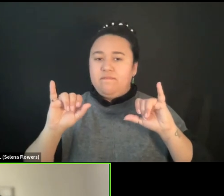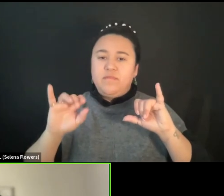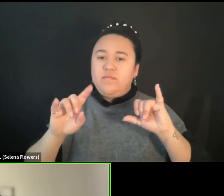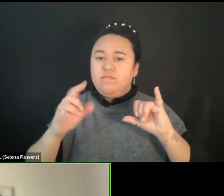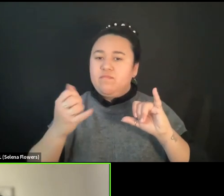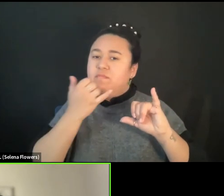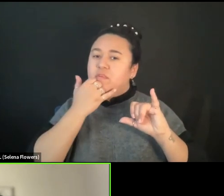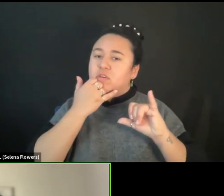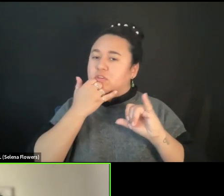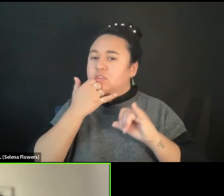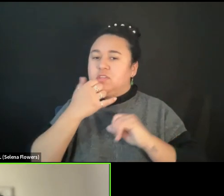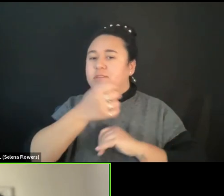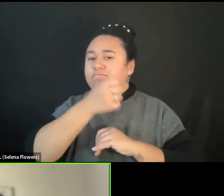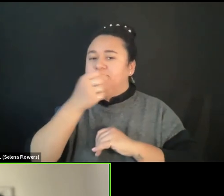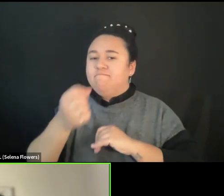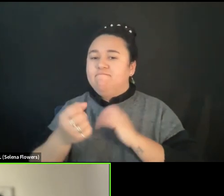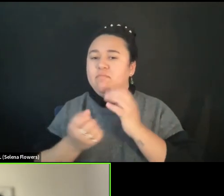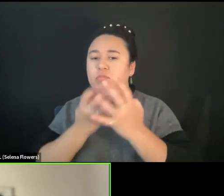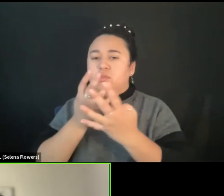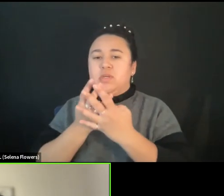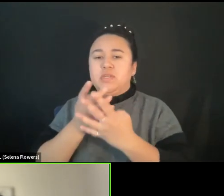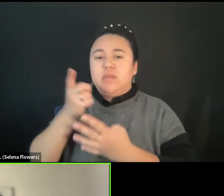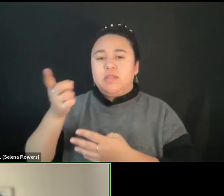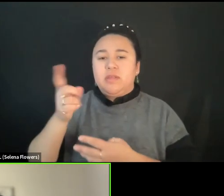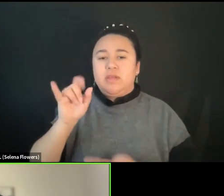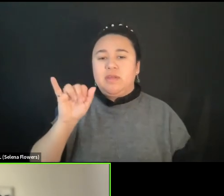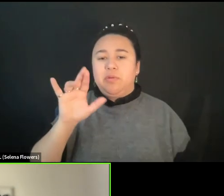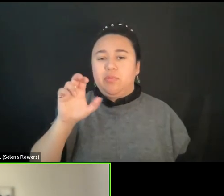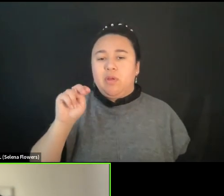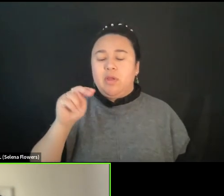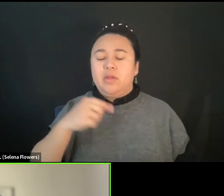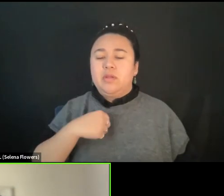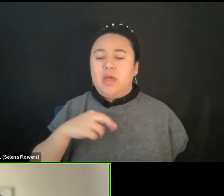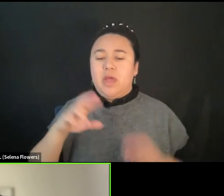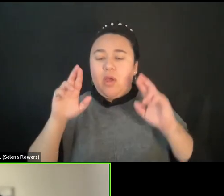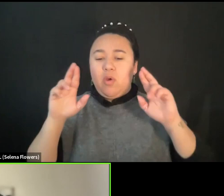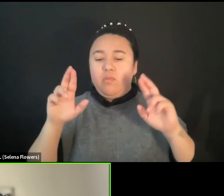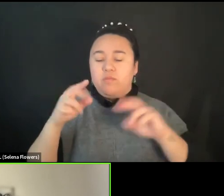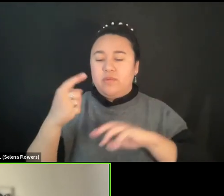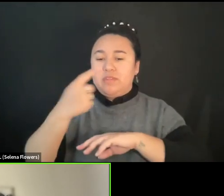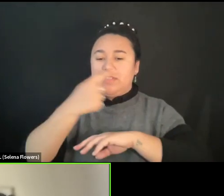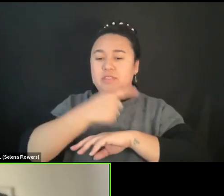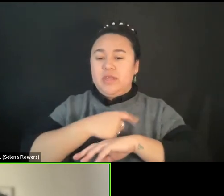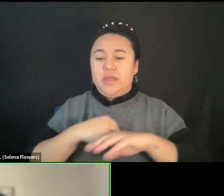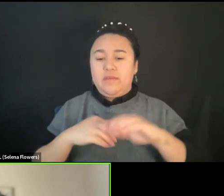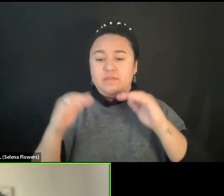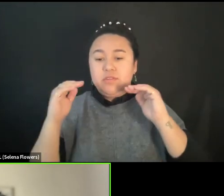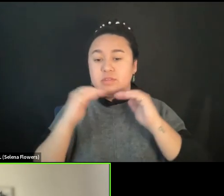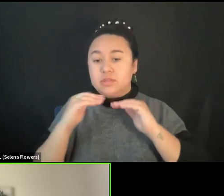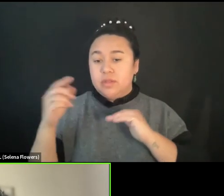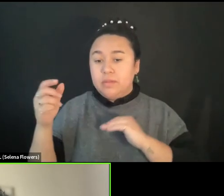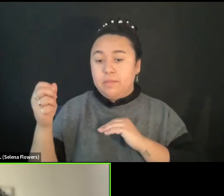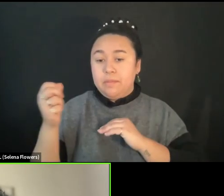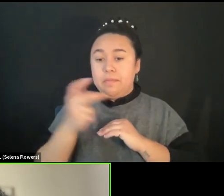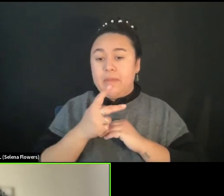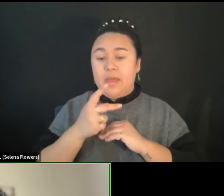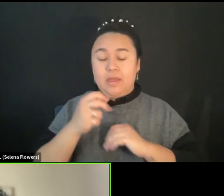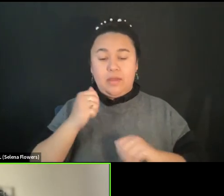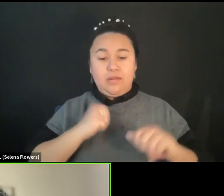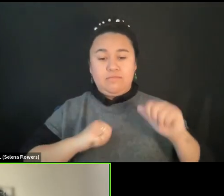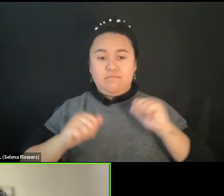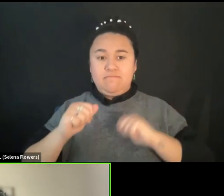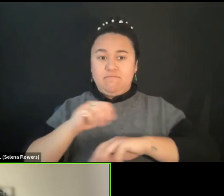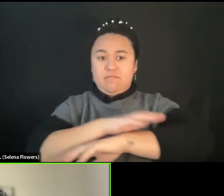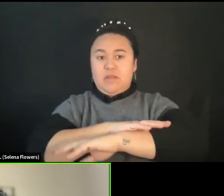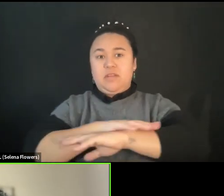And I would really wish for a day of justice and for him to come back on the stage. And I